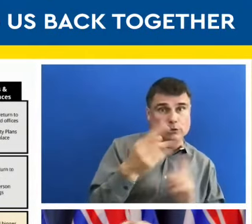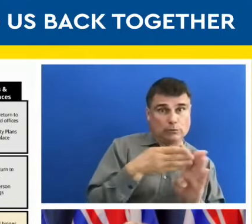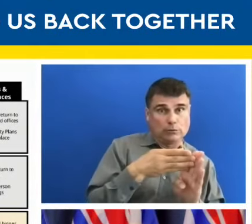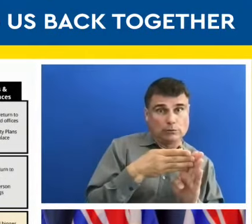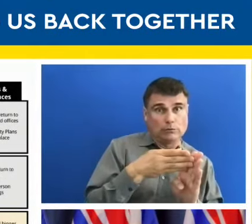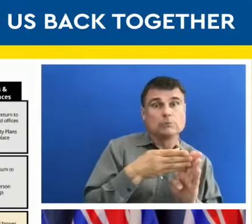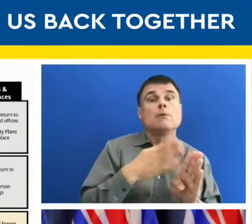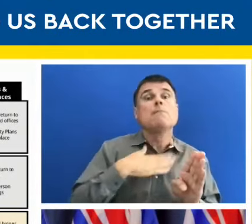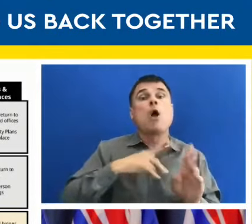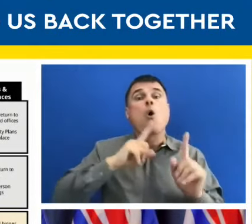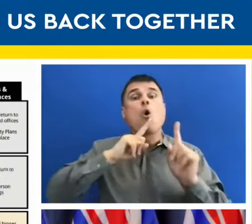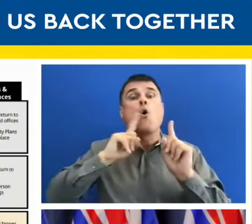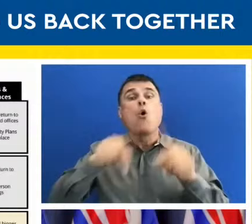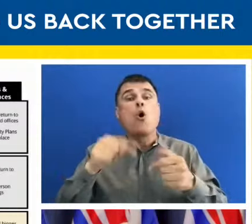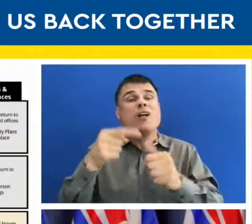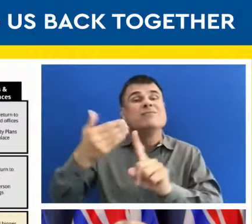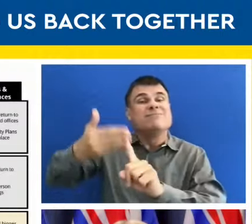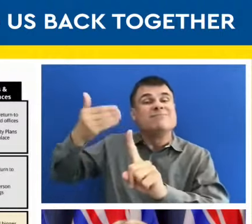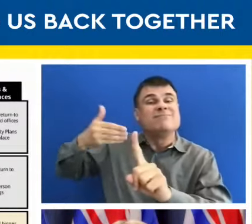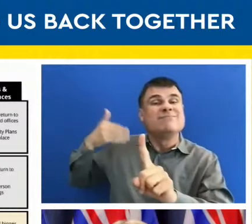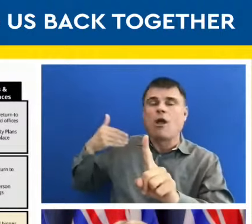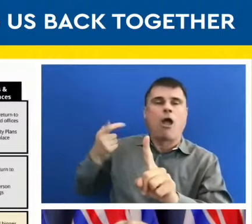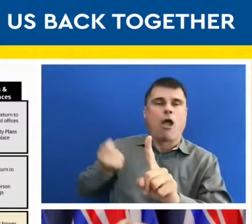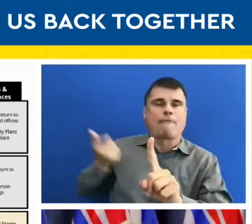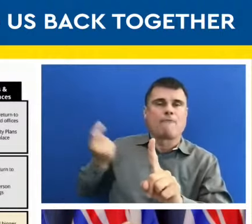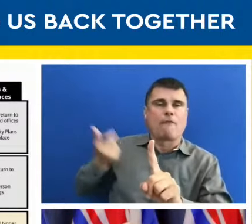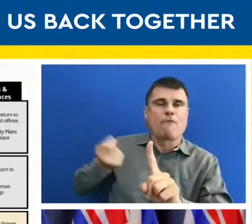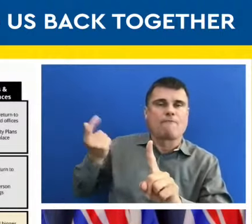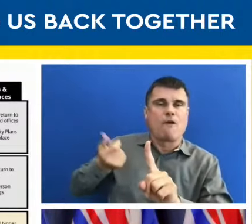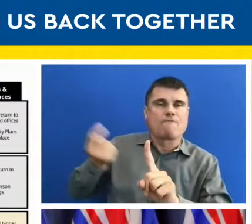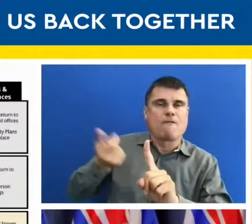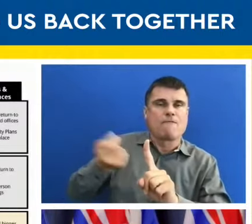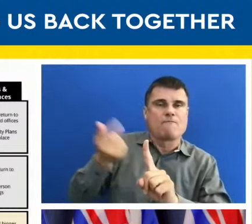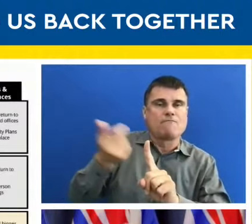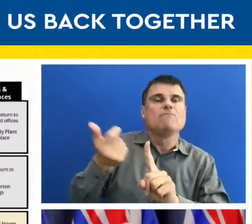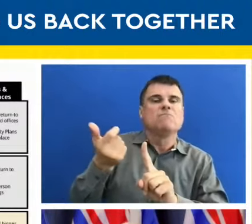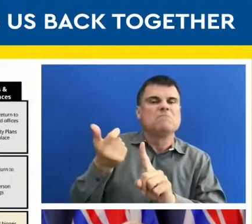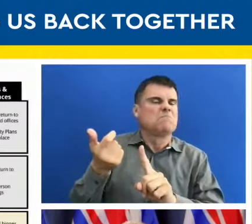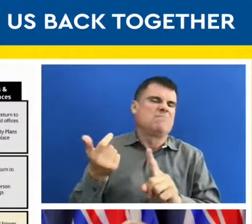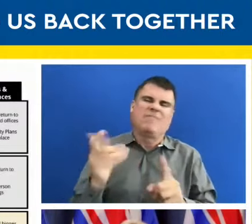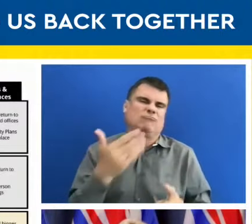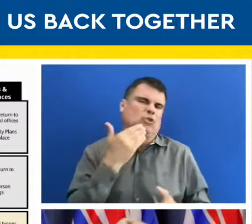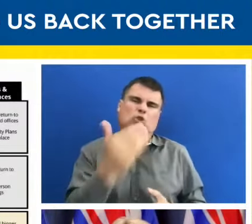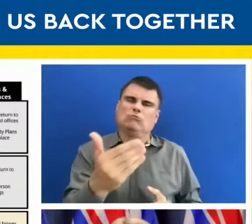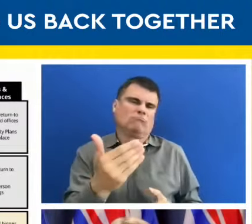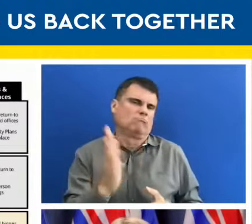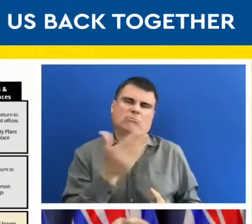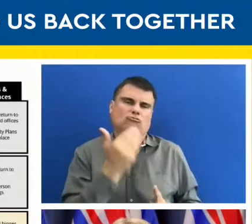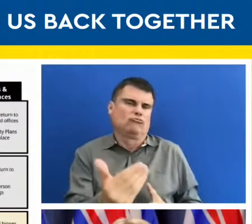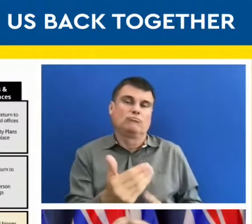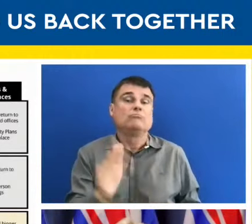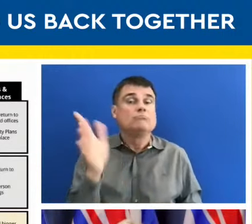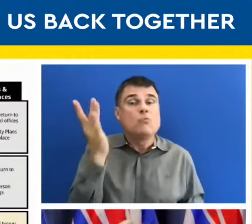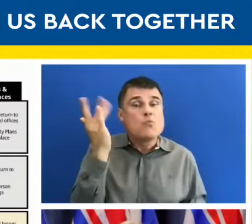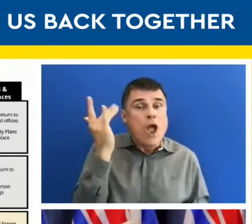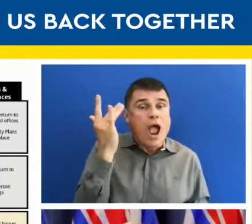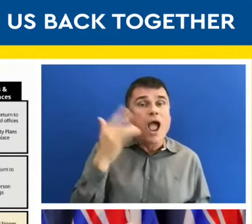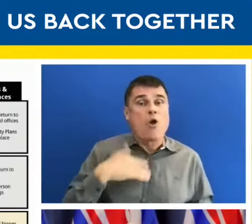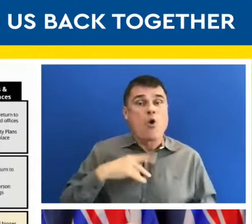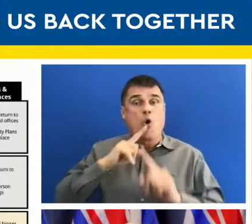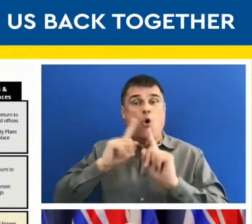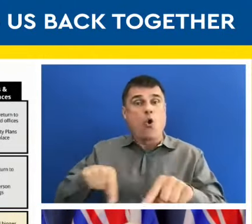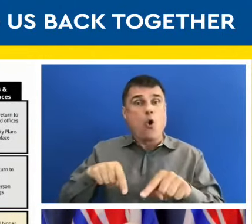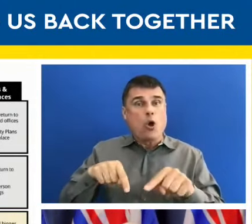as I said, will be rescinded. This is a very positive step, as orders are only put in place when there's an urgent and critical